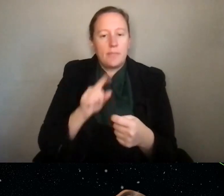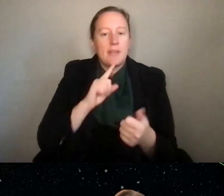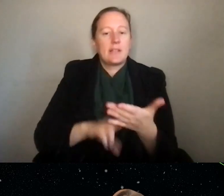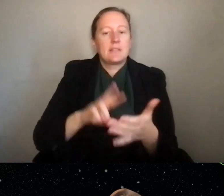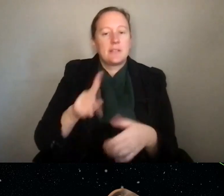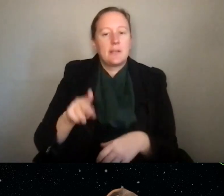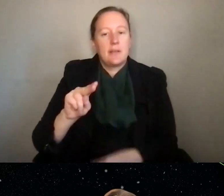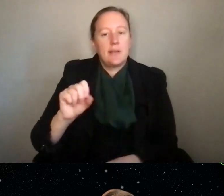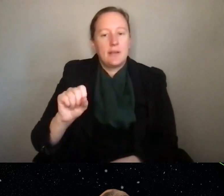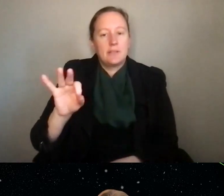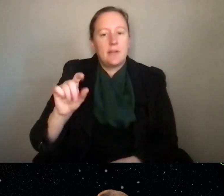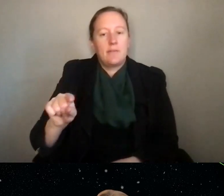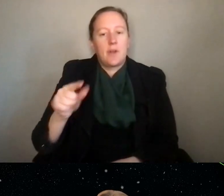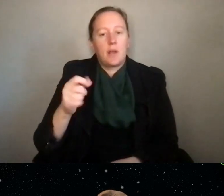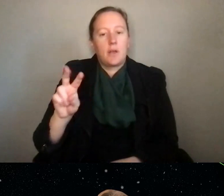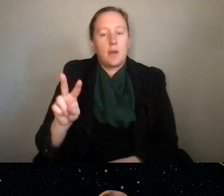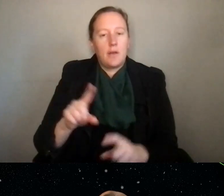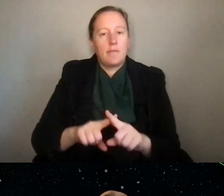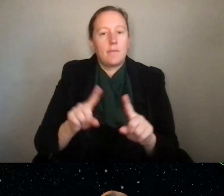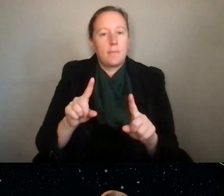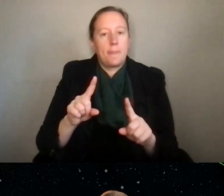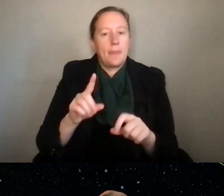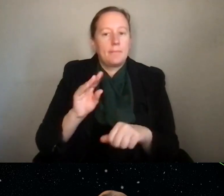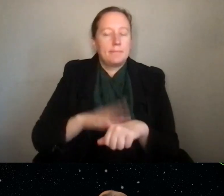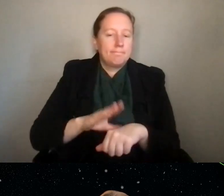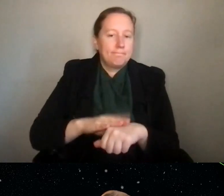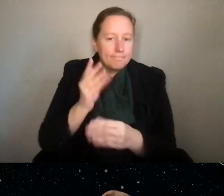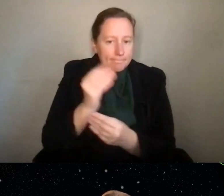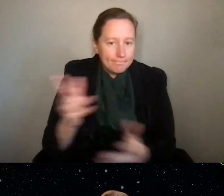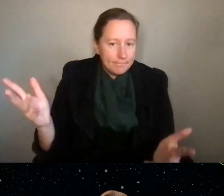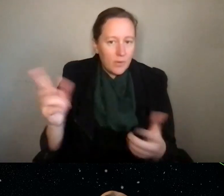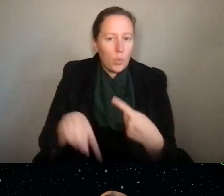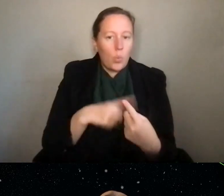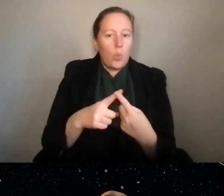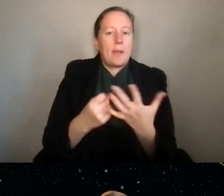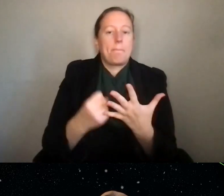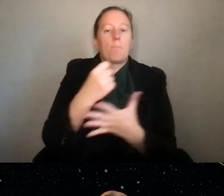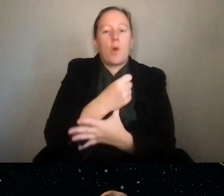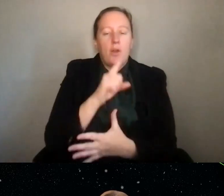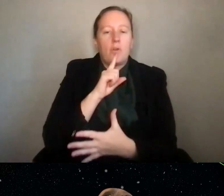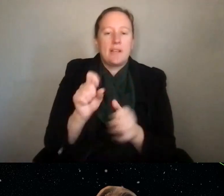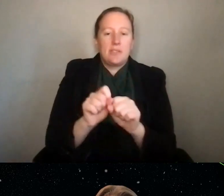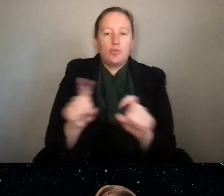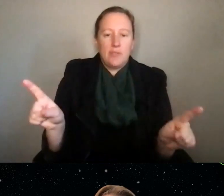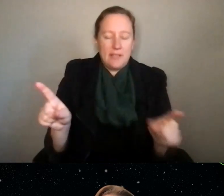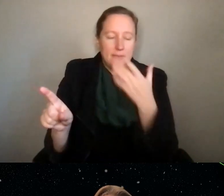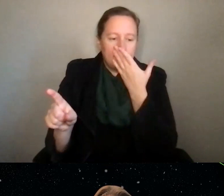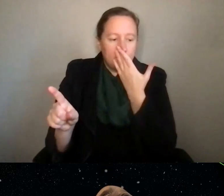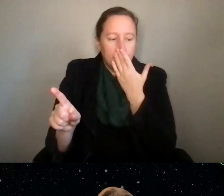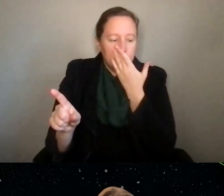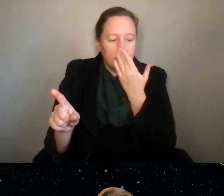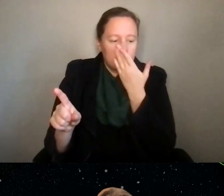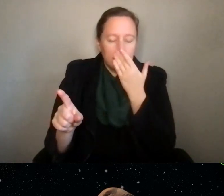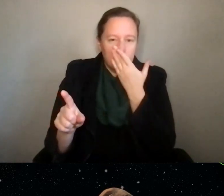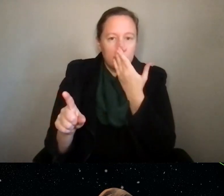alerts at NSF.gov and be notified when something, when a priority is released and NSF puts some